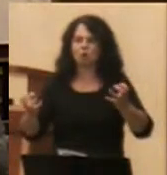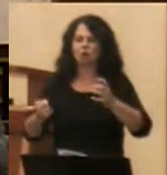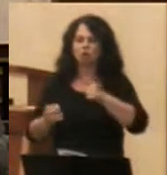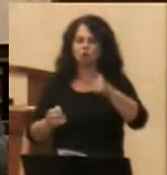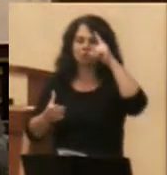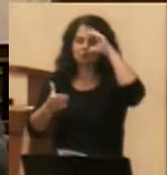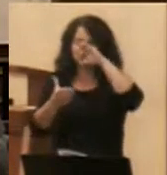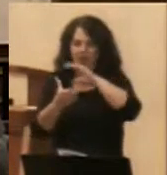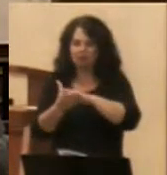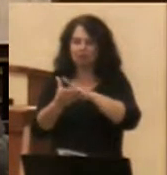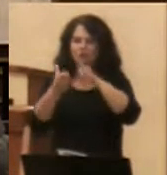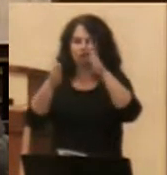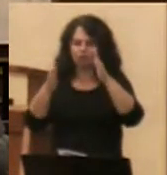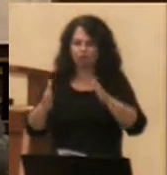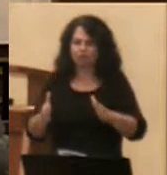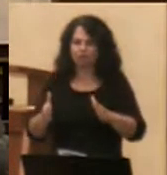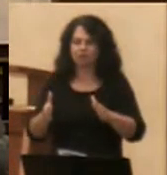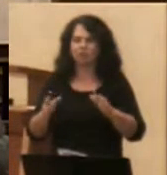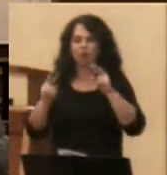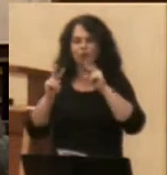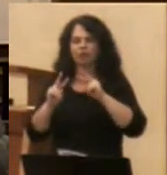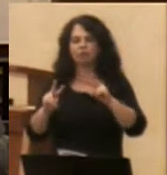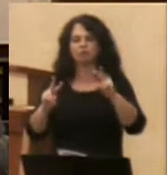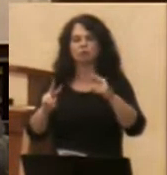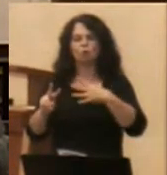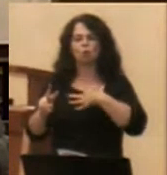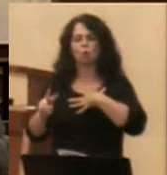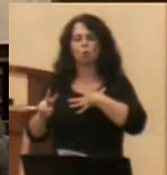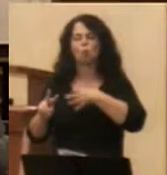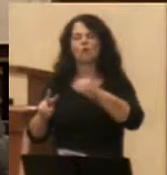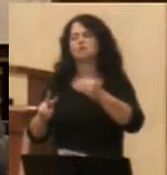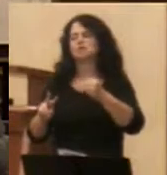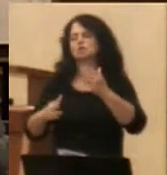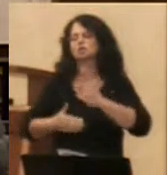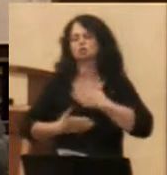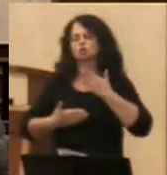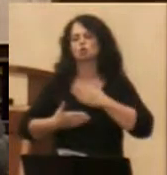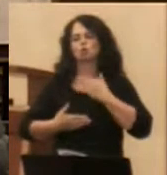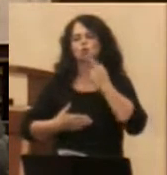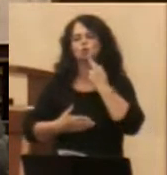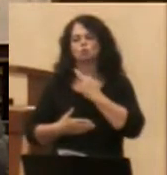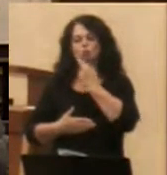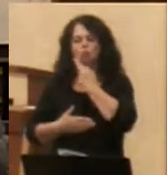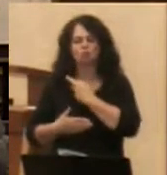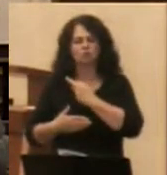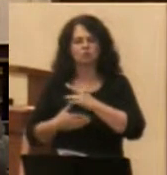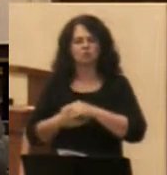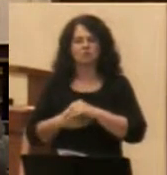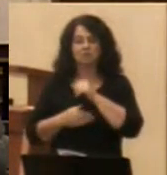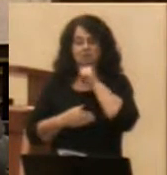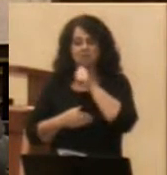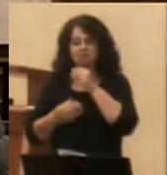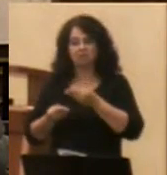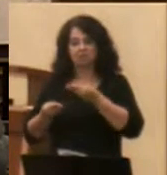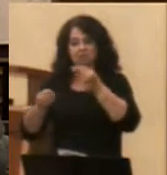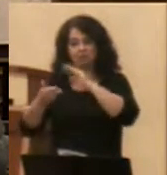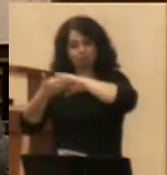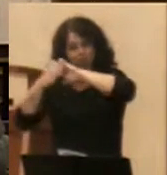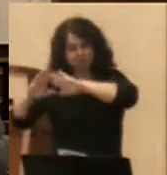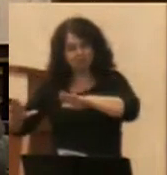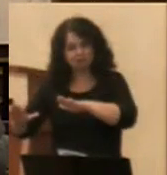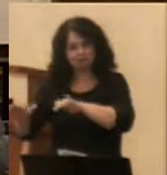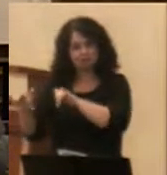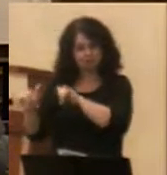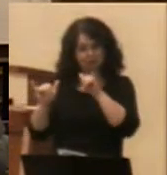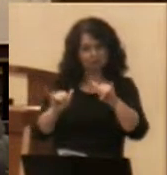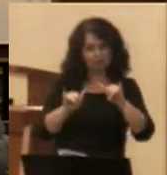joyous rose. For this faith does not give peace and joy like the world gives. That's why the